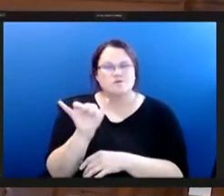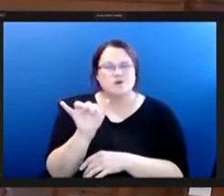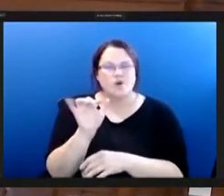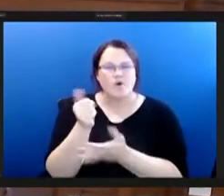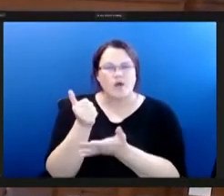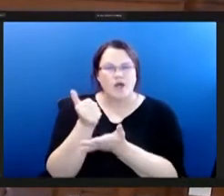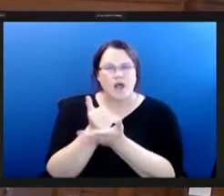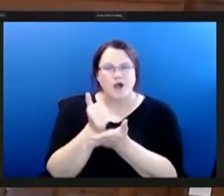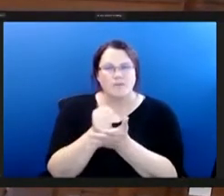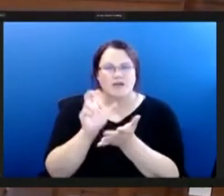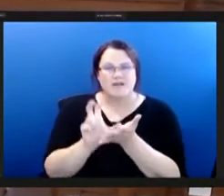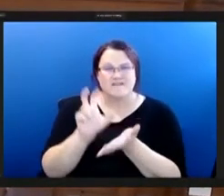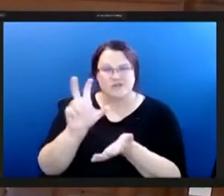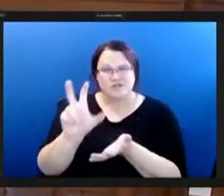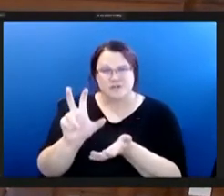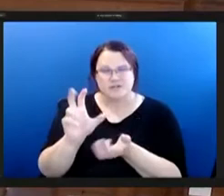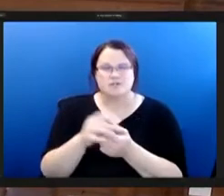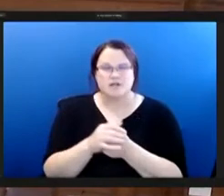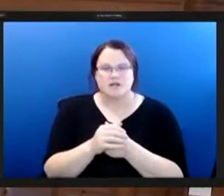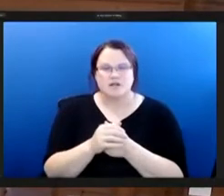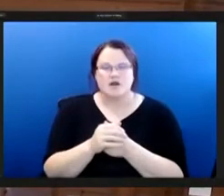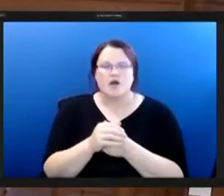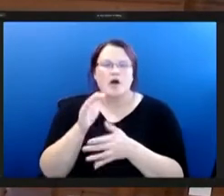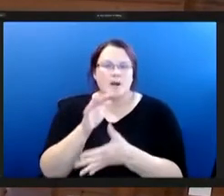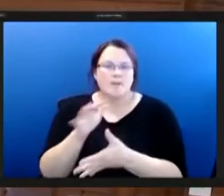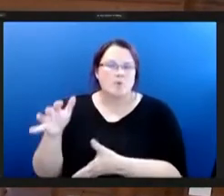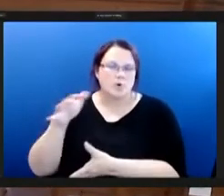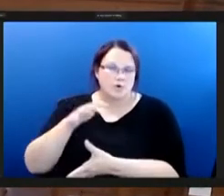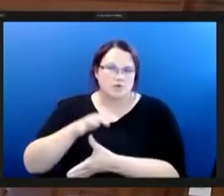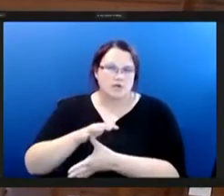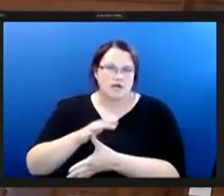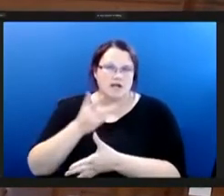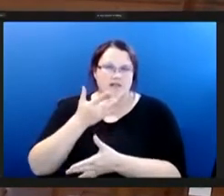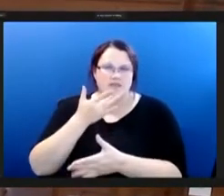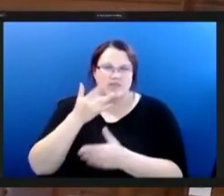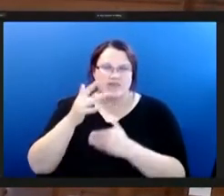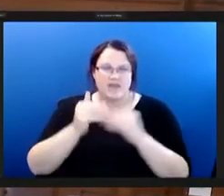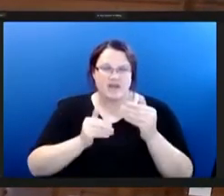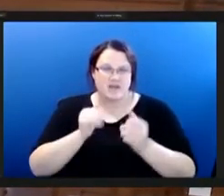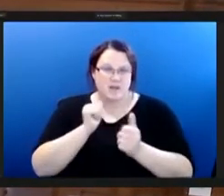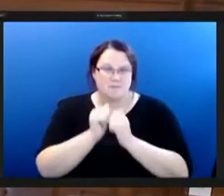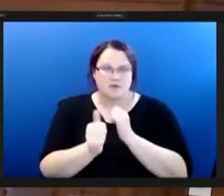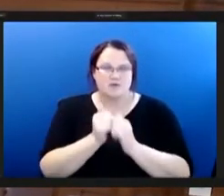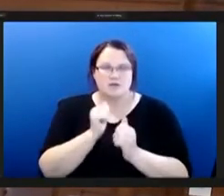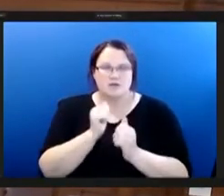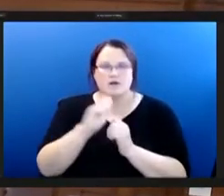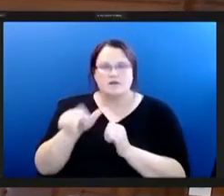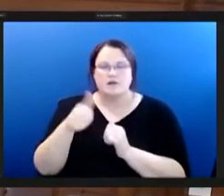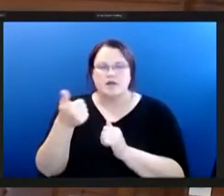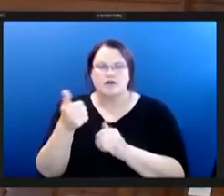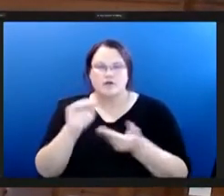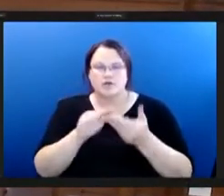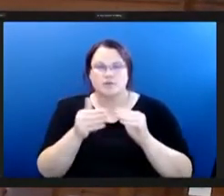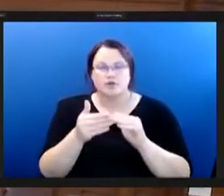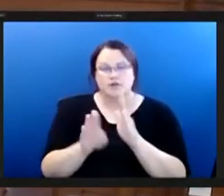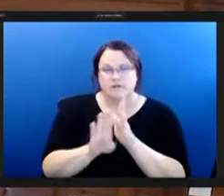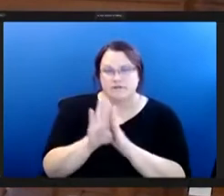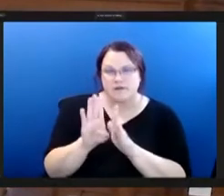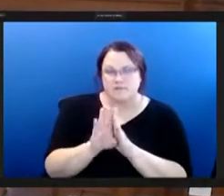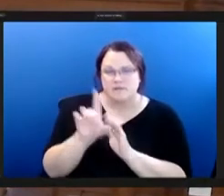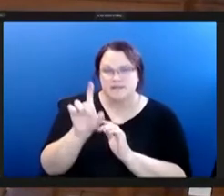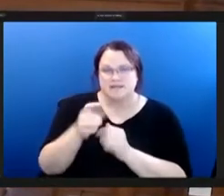investments in food infrastructure are prioritized rather than competing with many of the other community development needs and interests